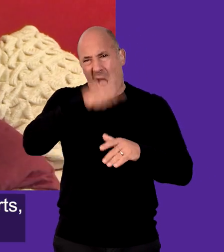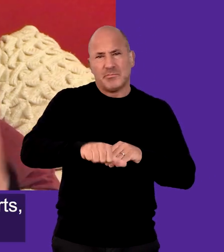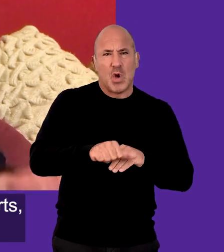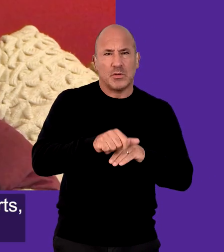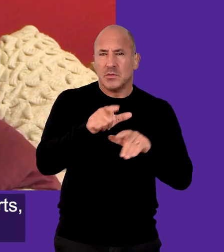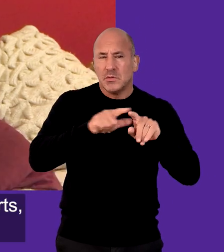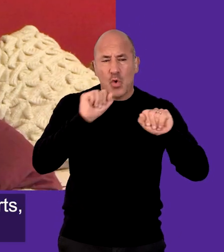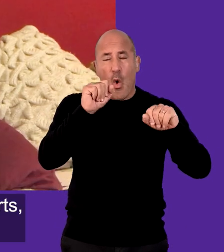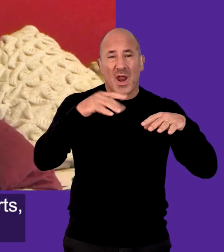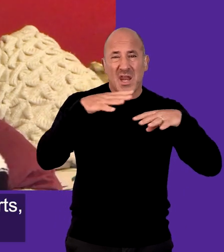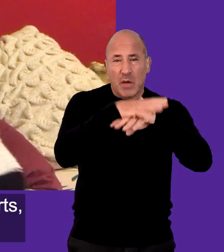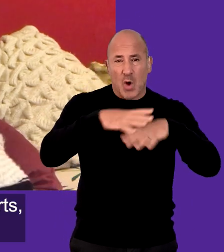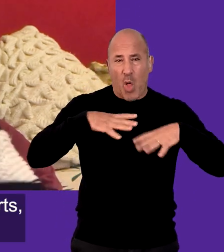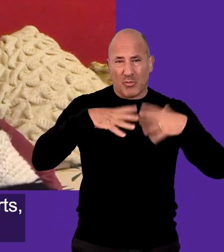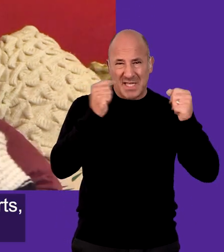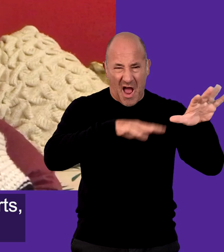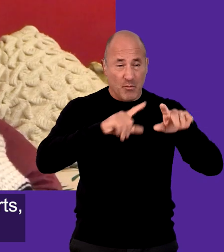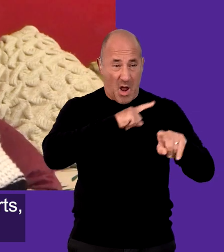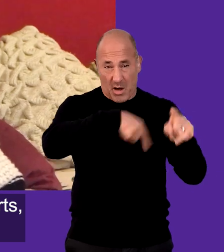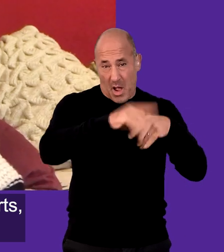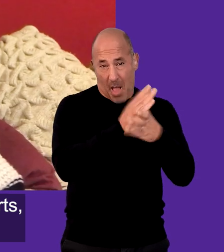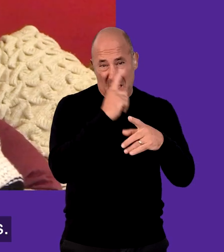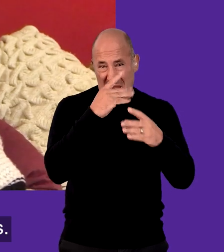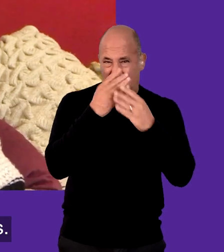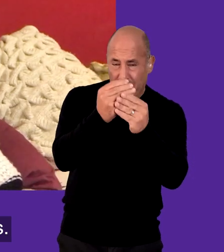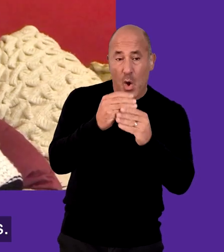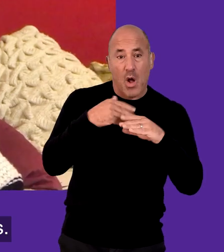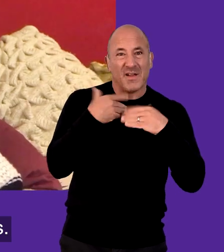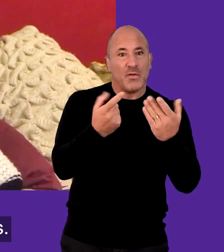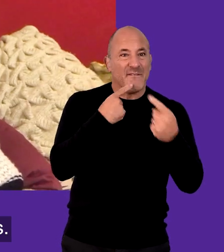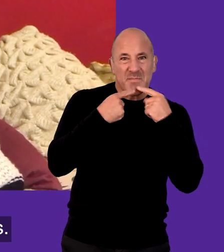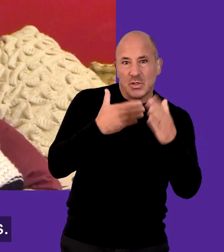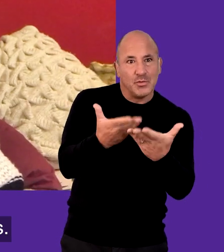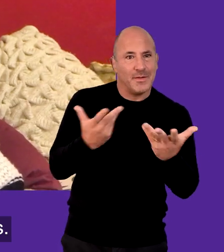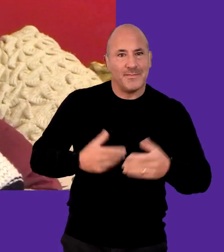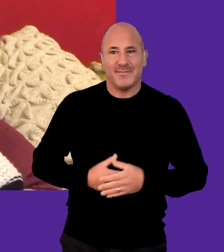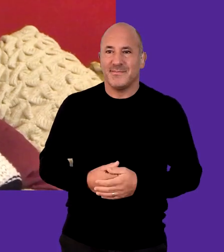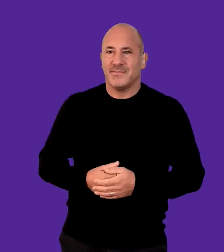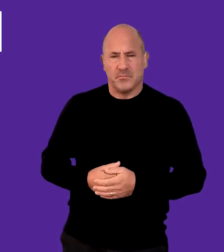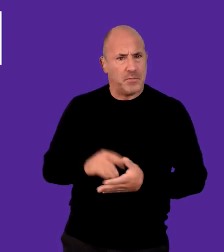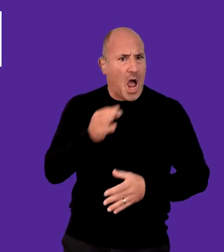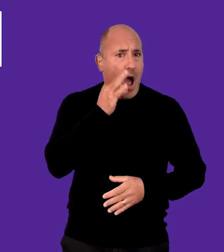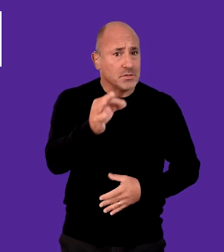or experts, reach out to existing networks. They can help you and provide leads